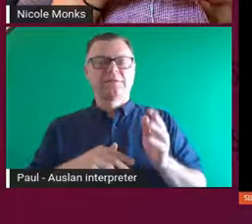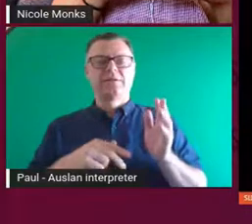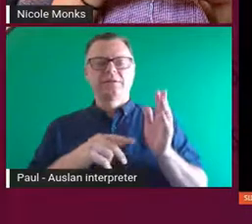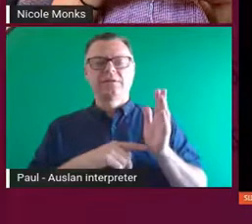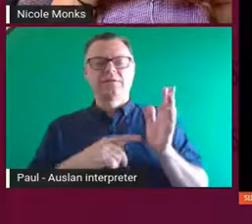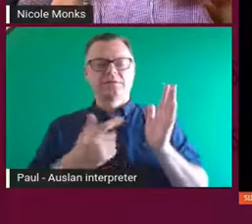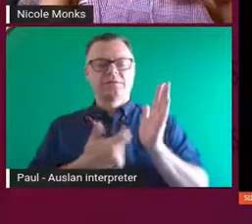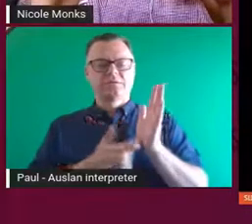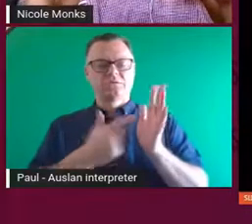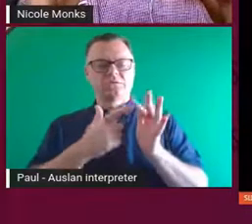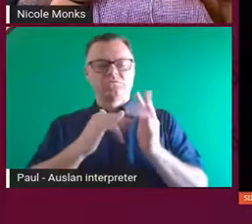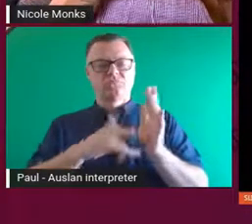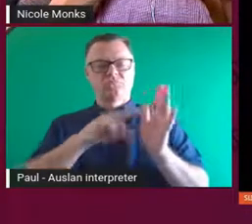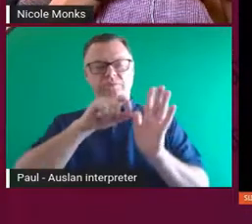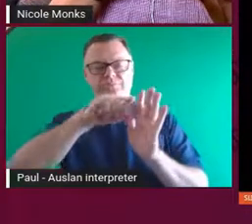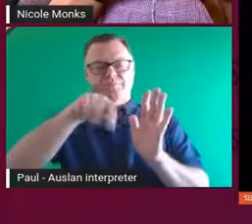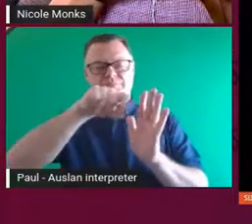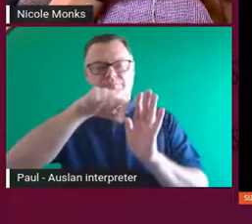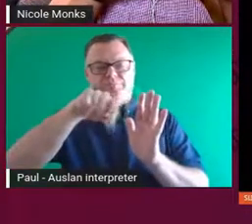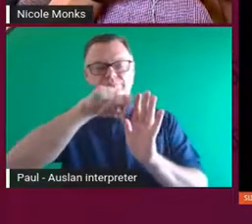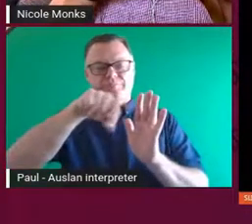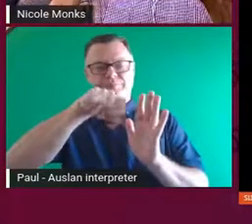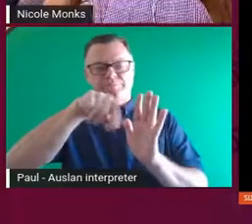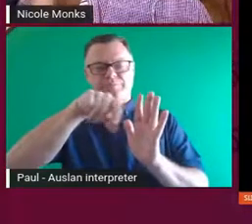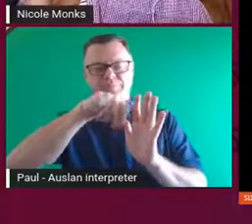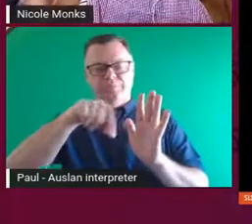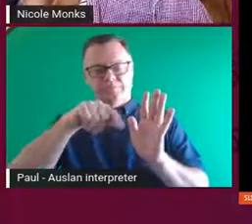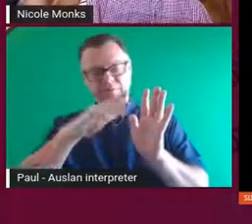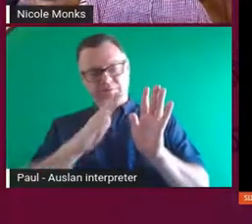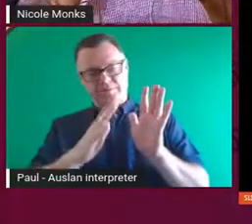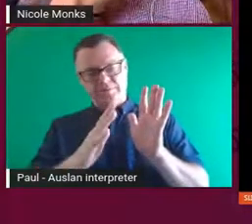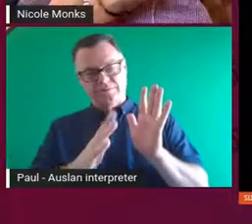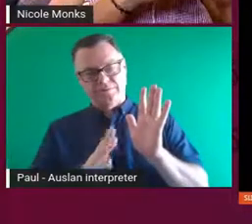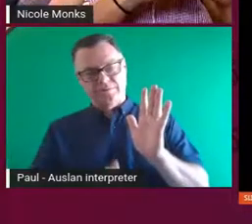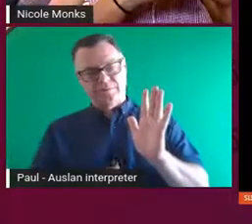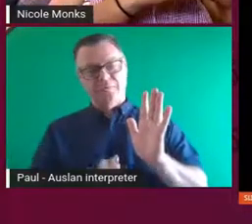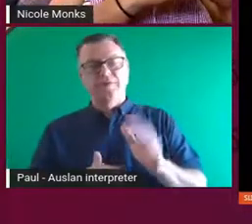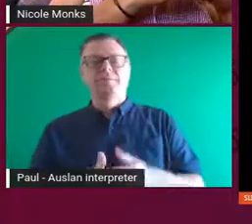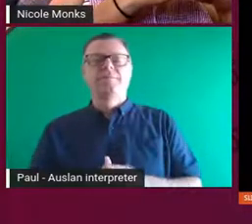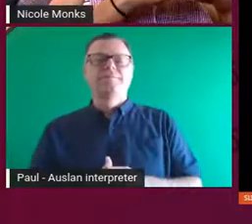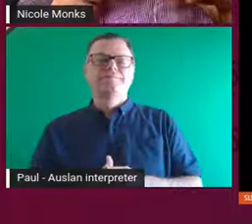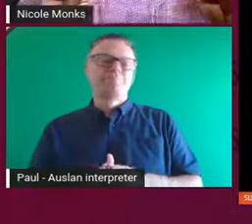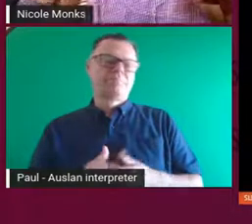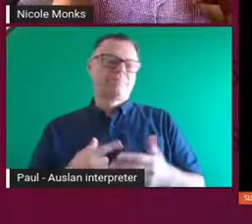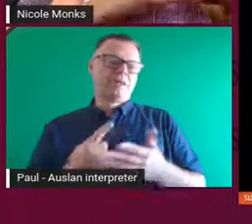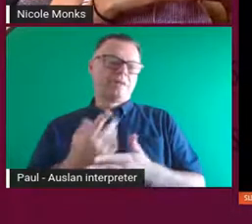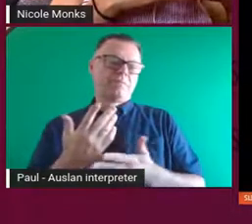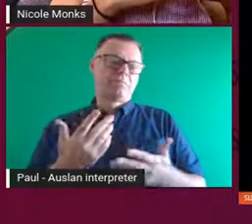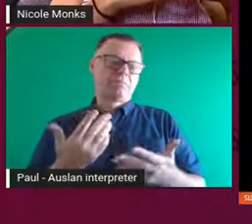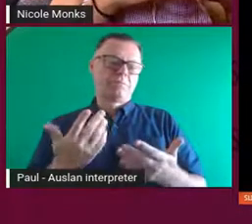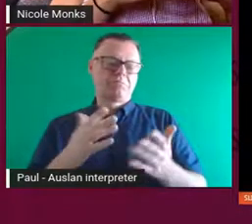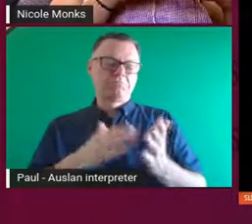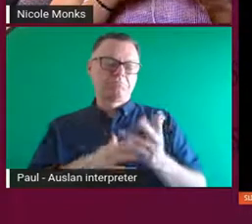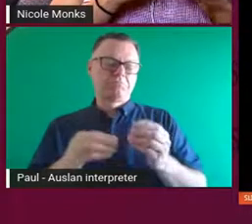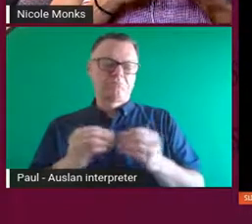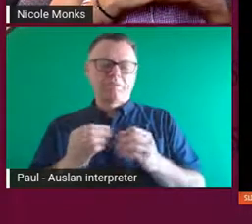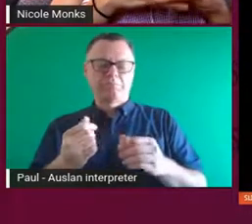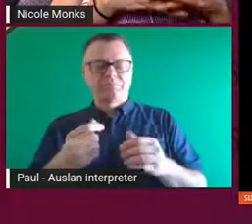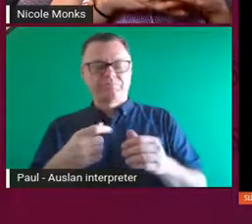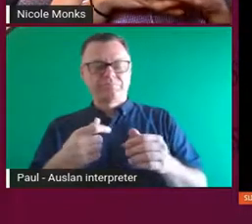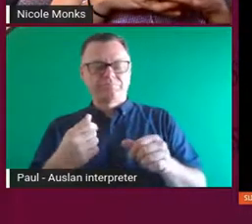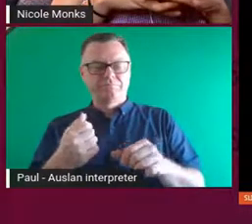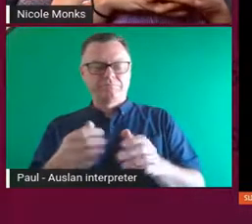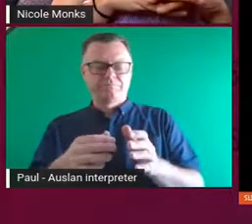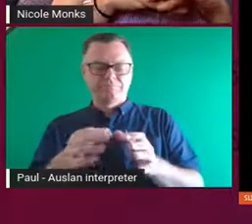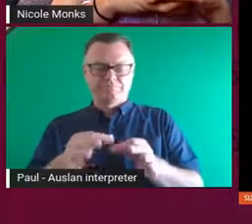comes out. So once that had happened or, you know, or Mob, I guess, could have made the fire happen at that season,